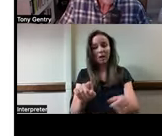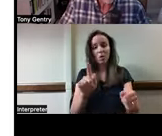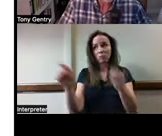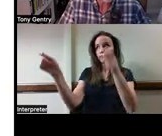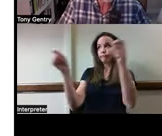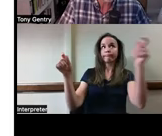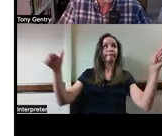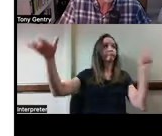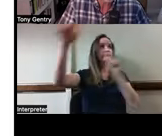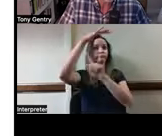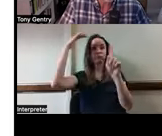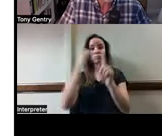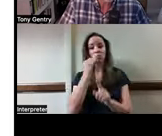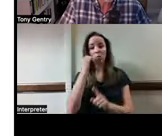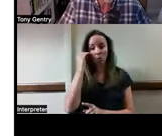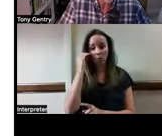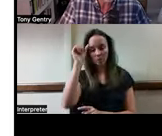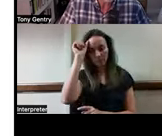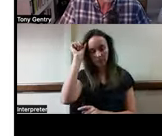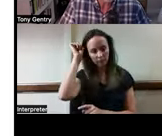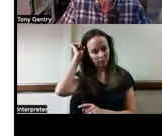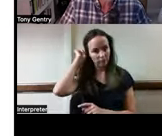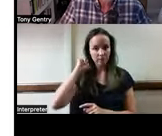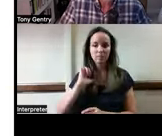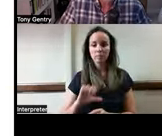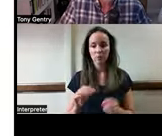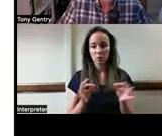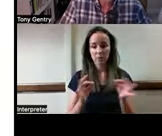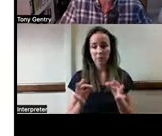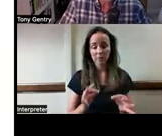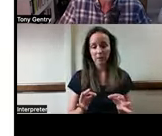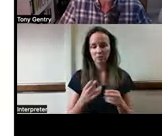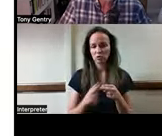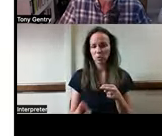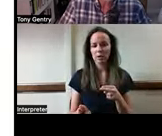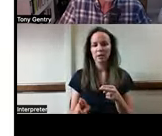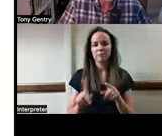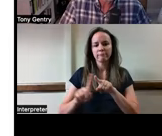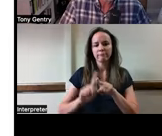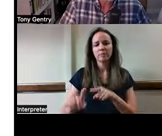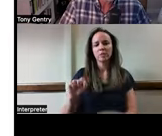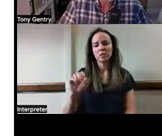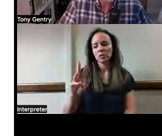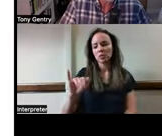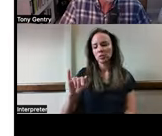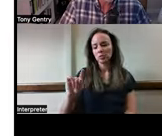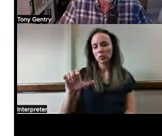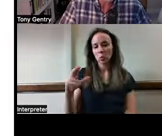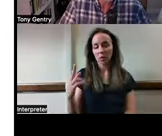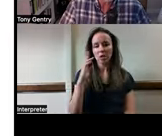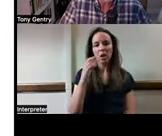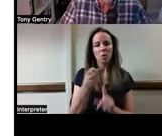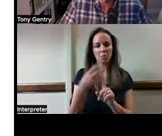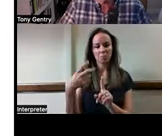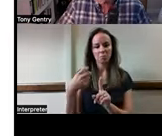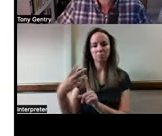I want to just go through this on this slide just for a moment. There are a number of switches shown here. I'm going to talk about each one